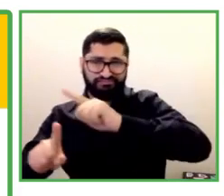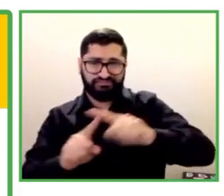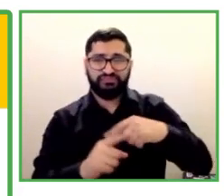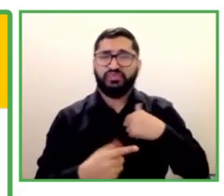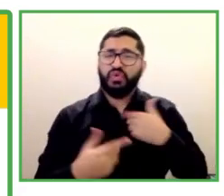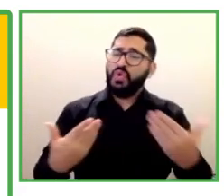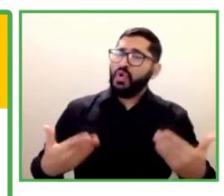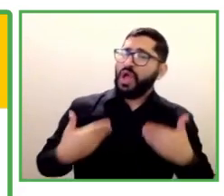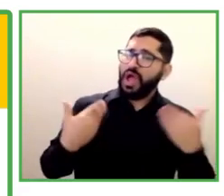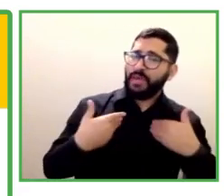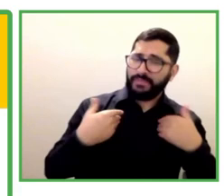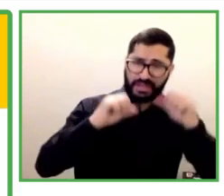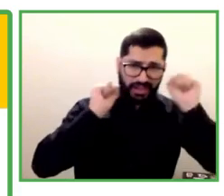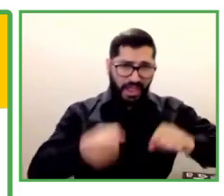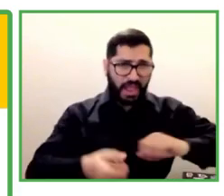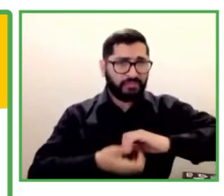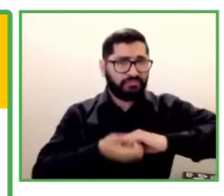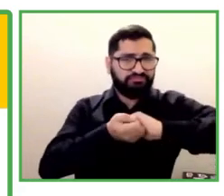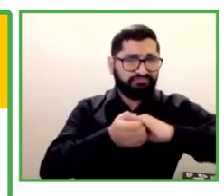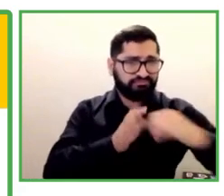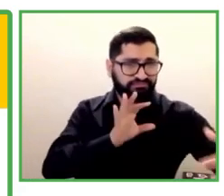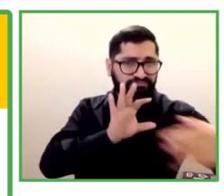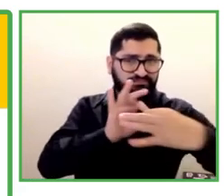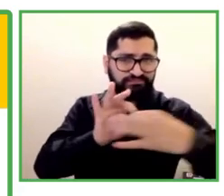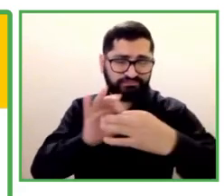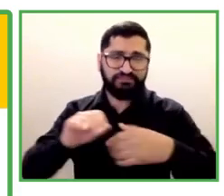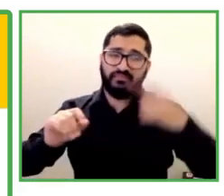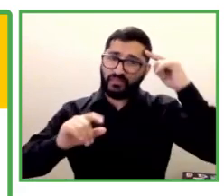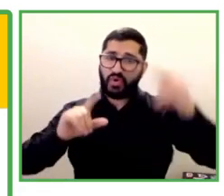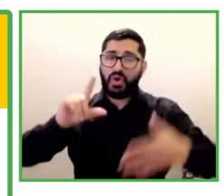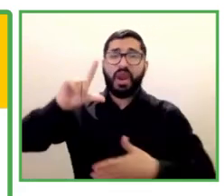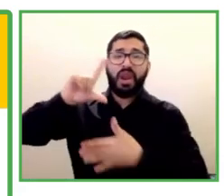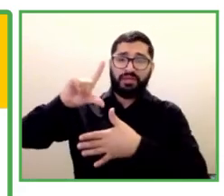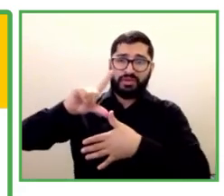These are some of the companies which we work with. Next, please.